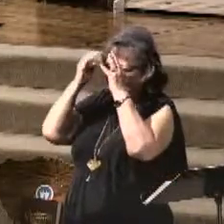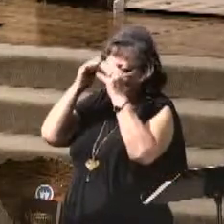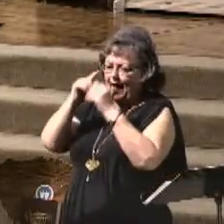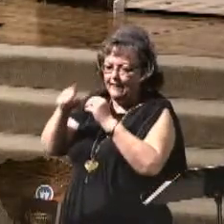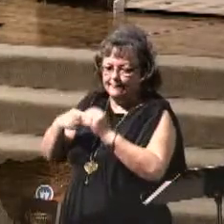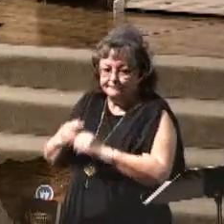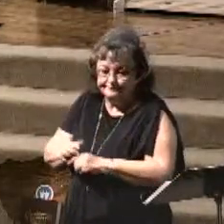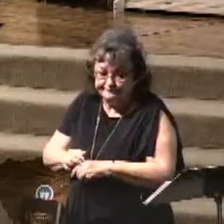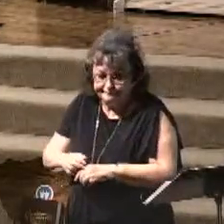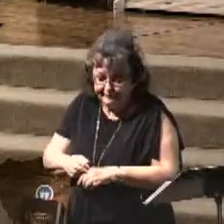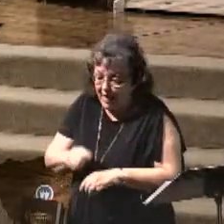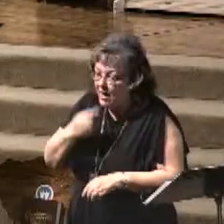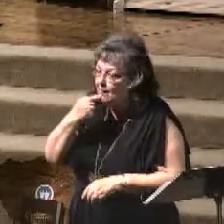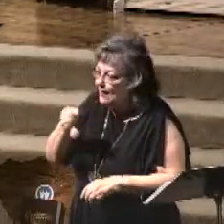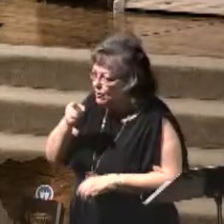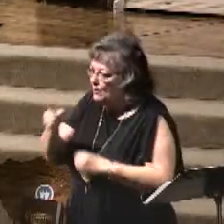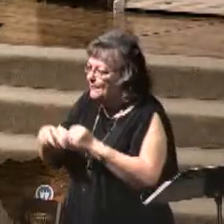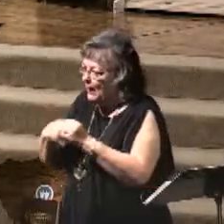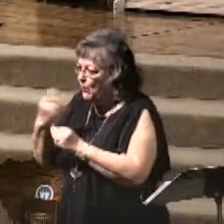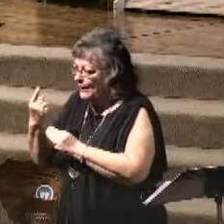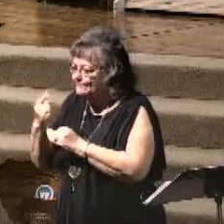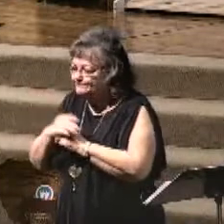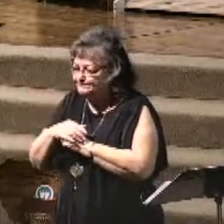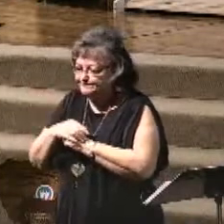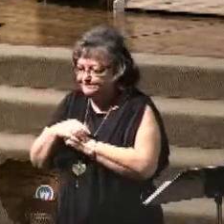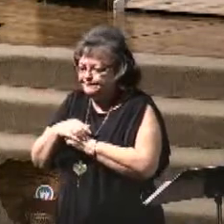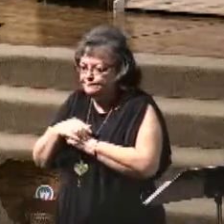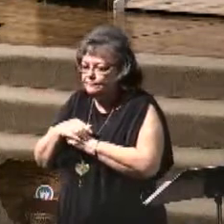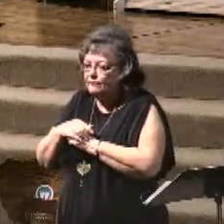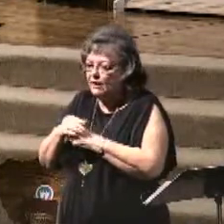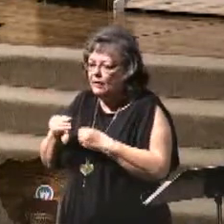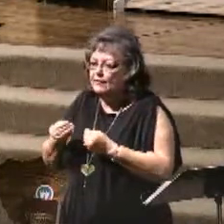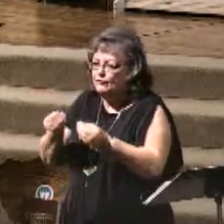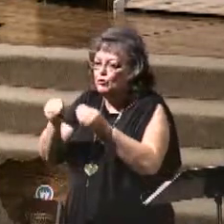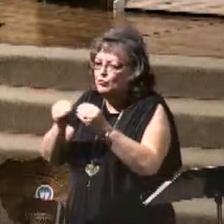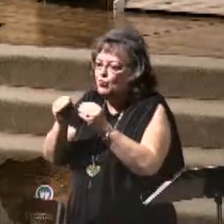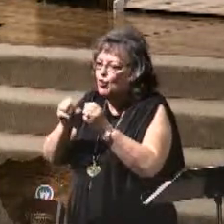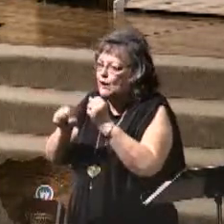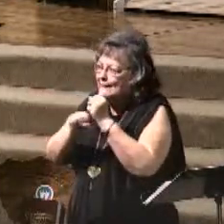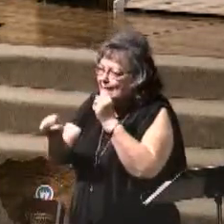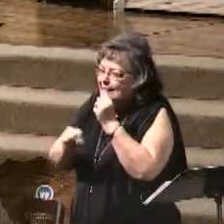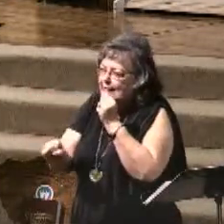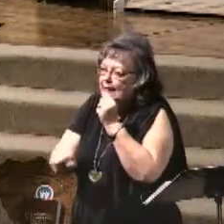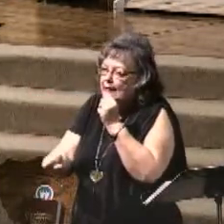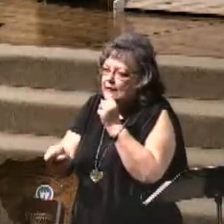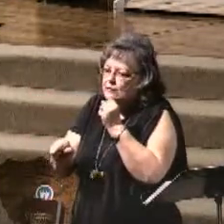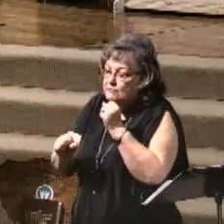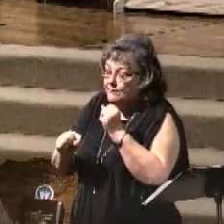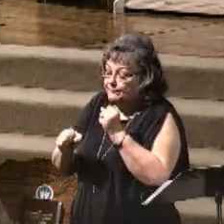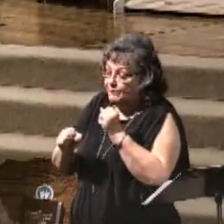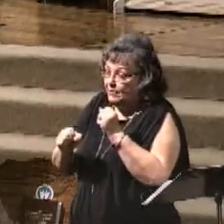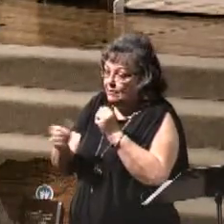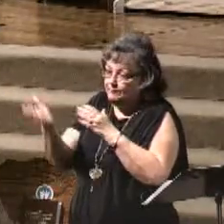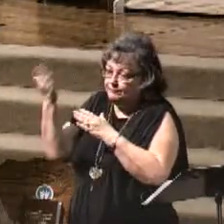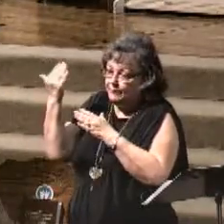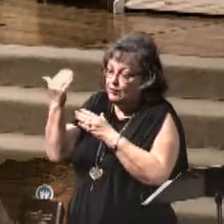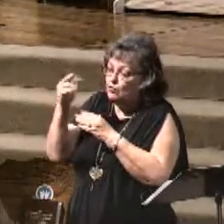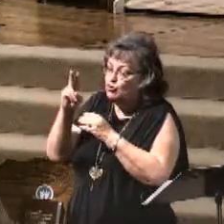I'll tell you about one and give you more details. In 2004,